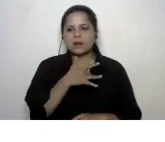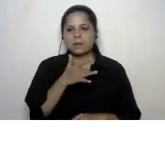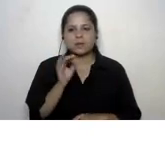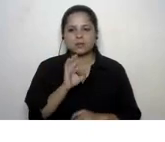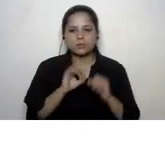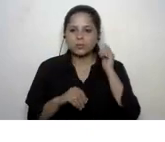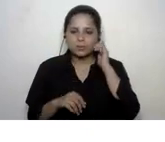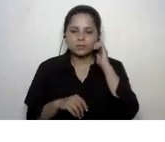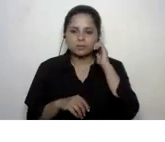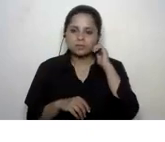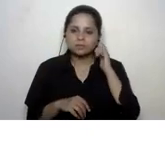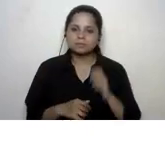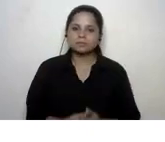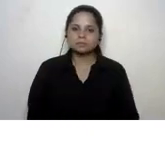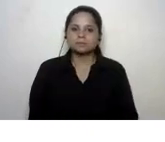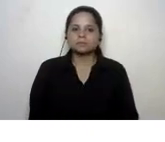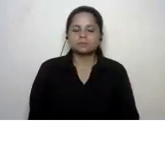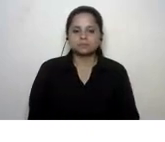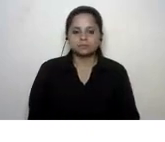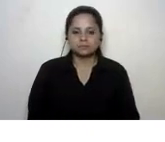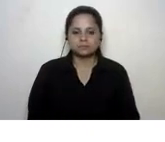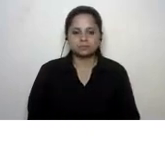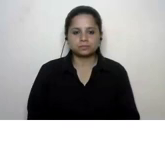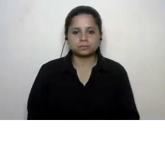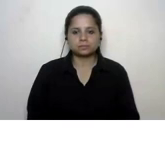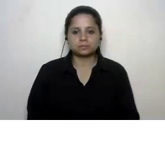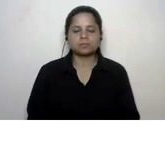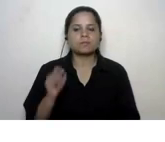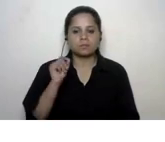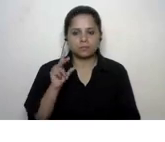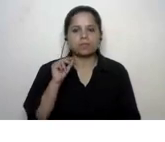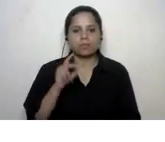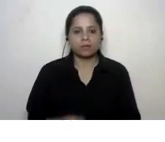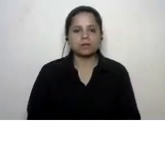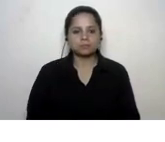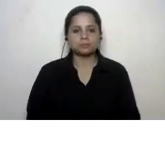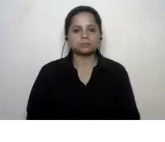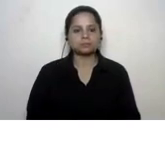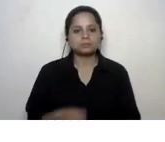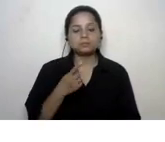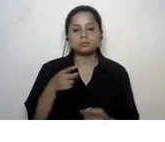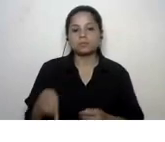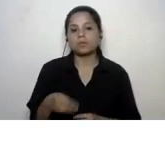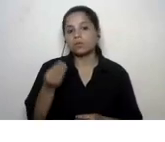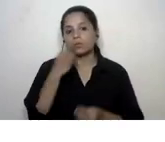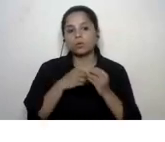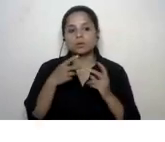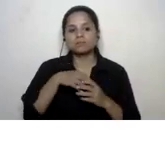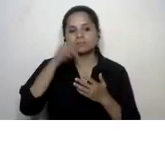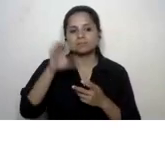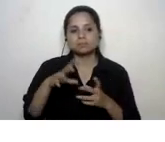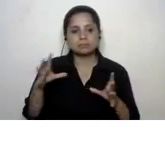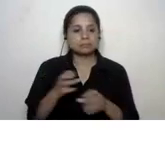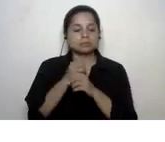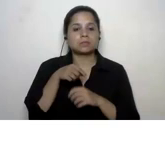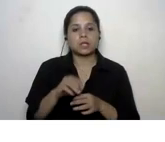okay compost food scraps fix leaks at